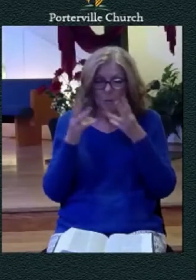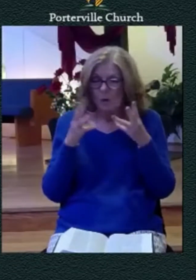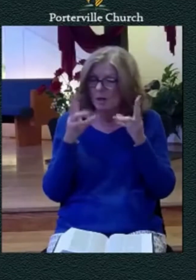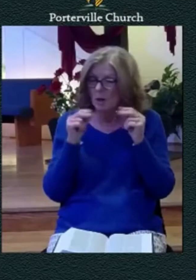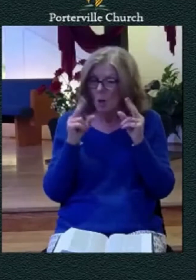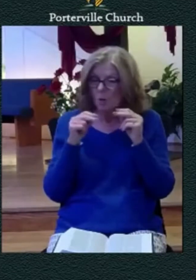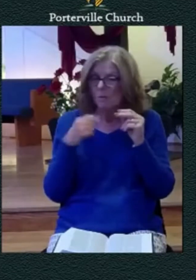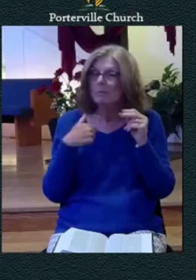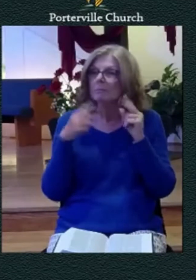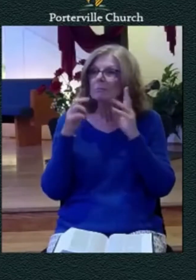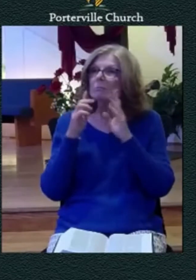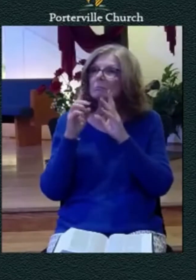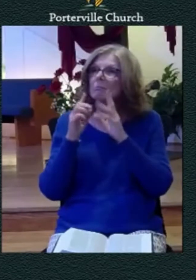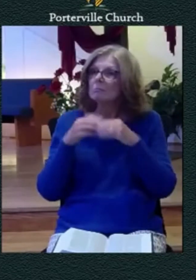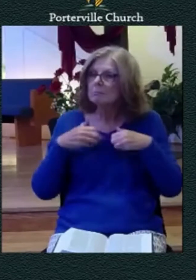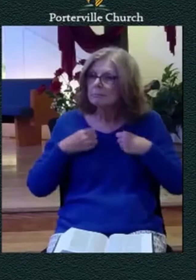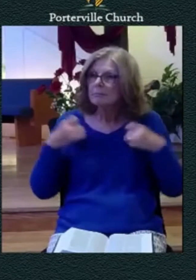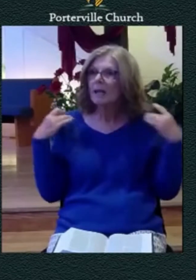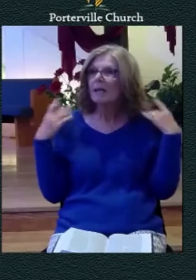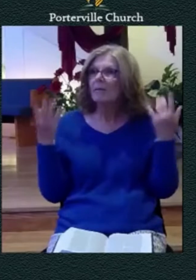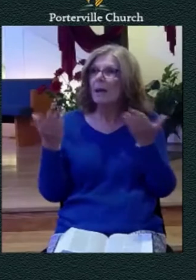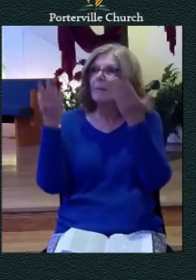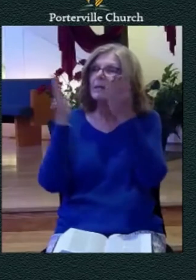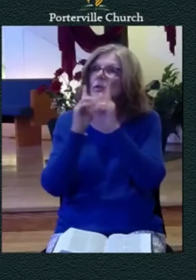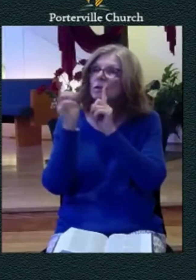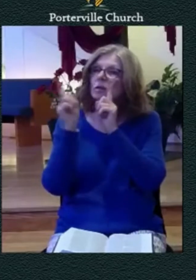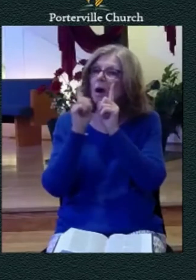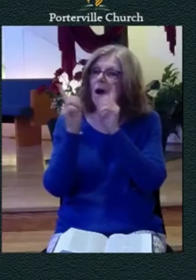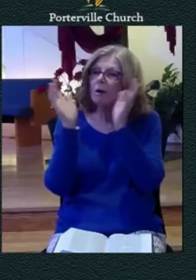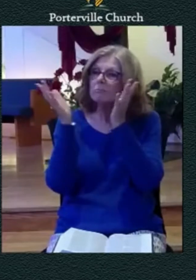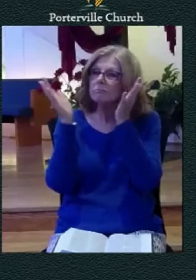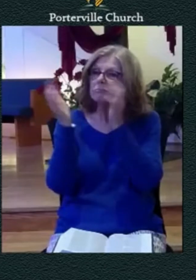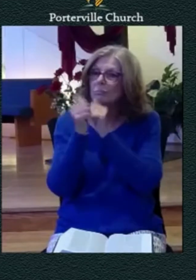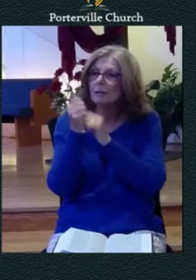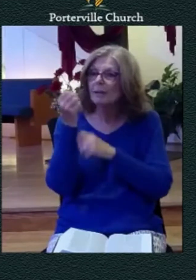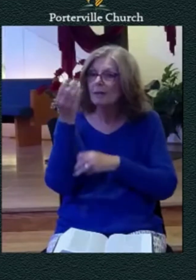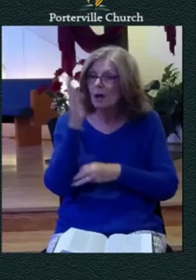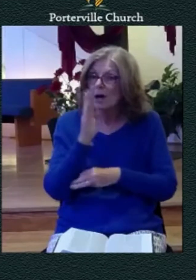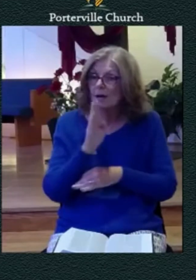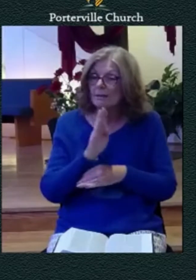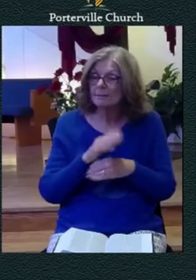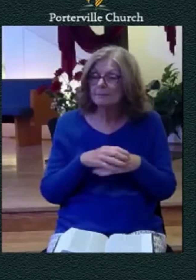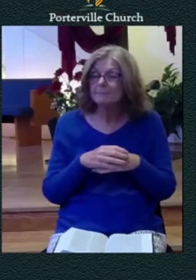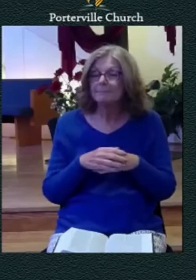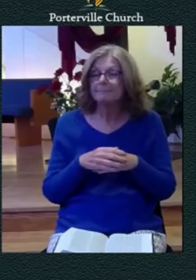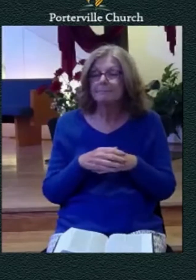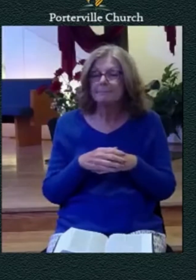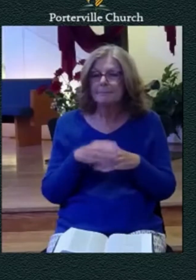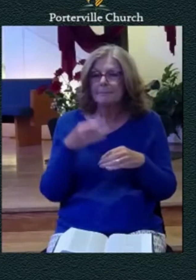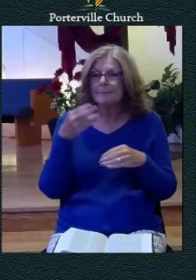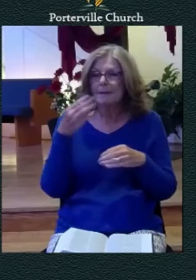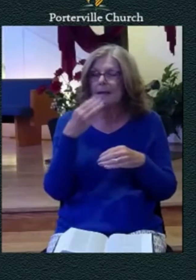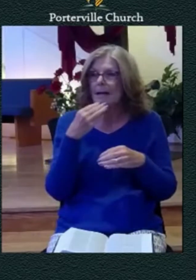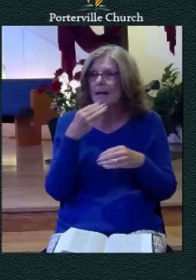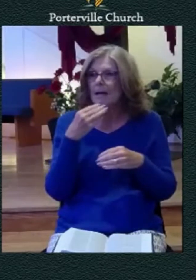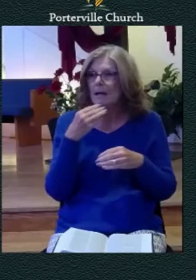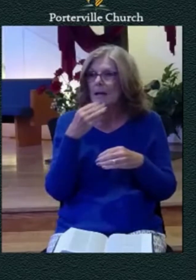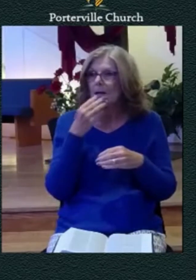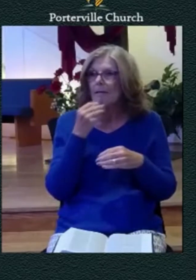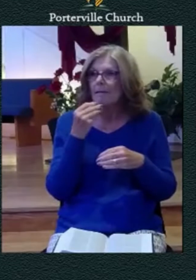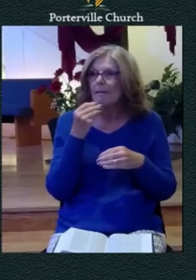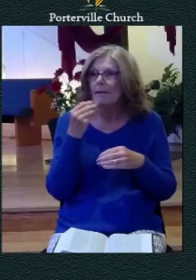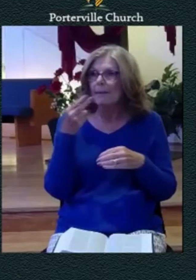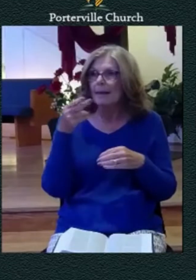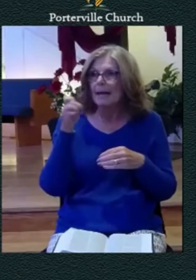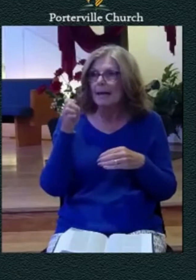he exhorts himself we saw how in the psalm the hebrew uh used a verb form over and over again